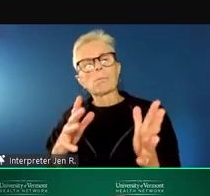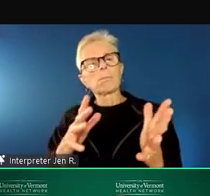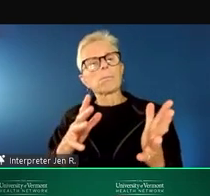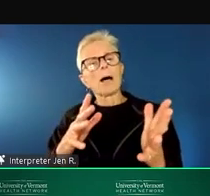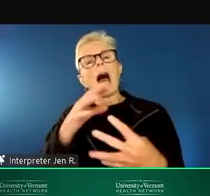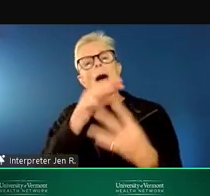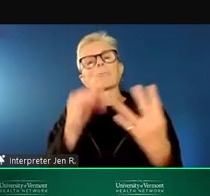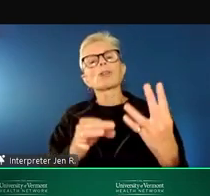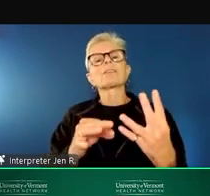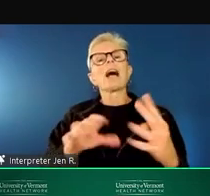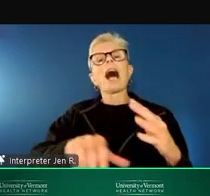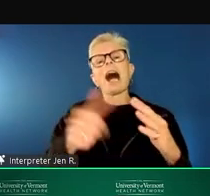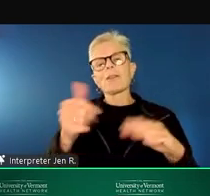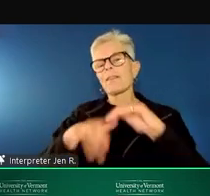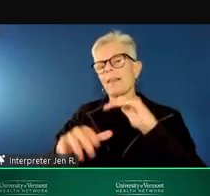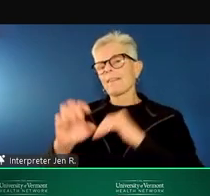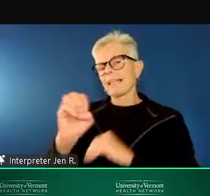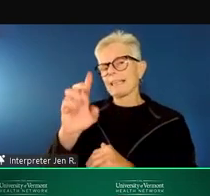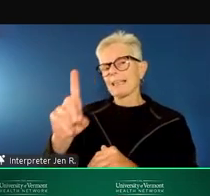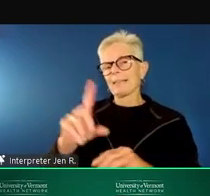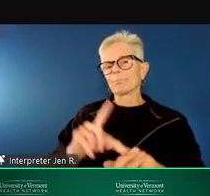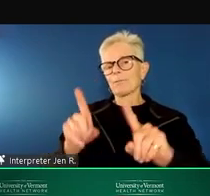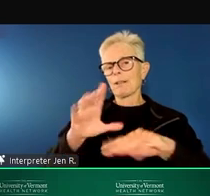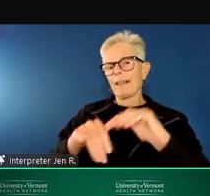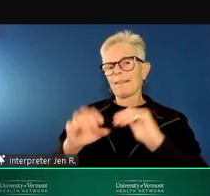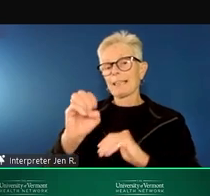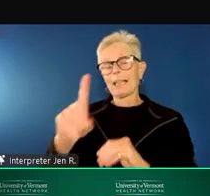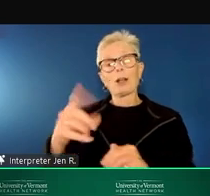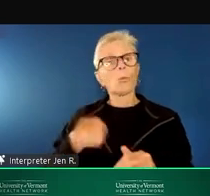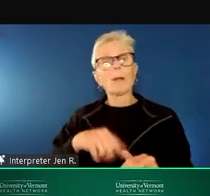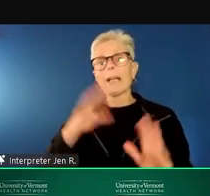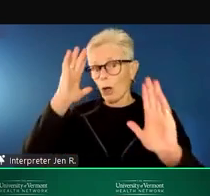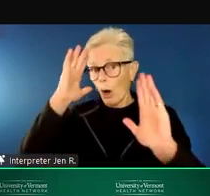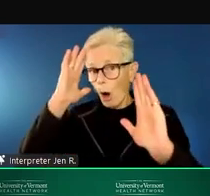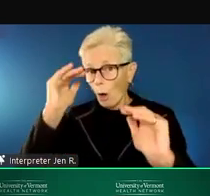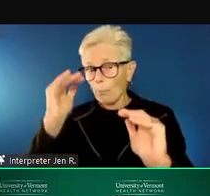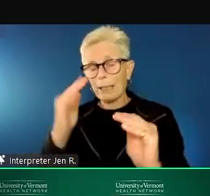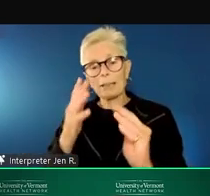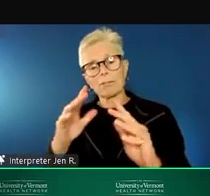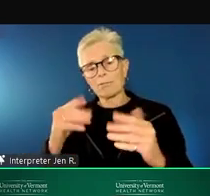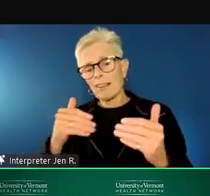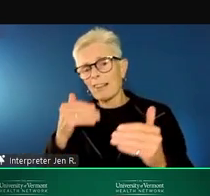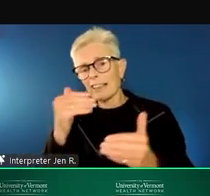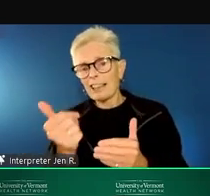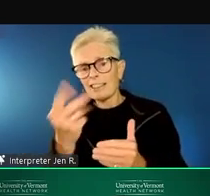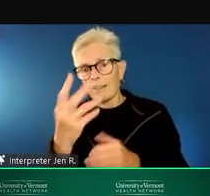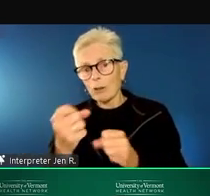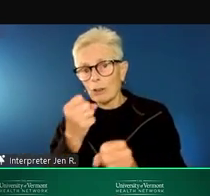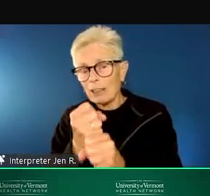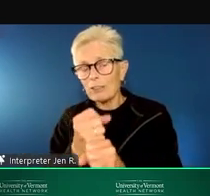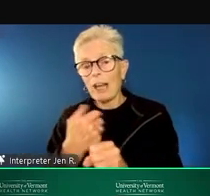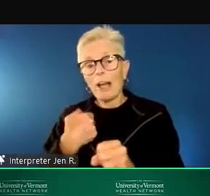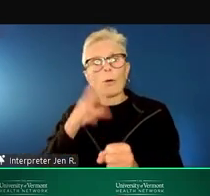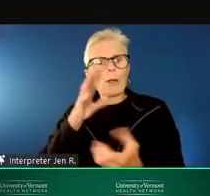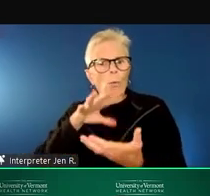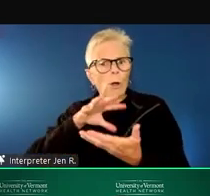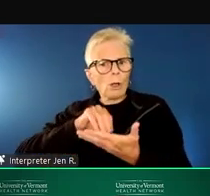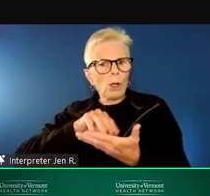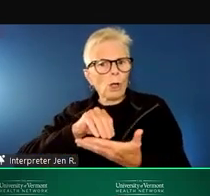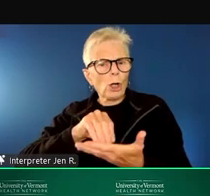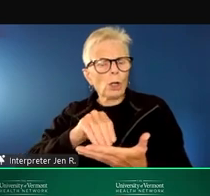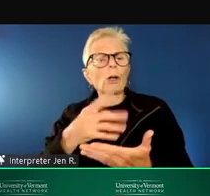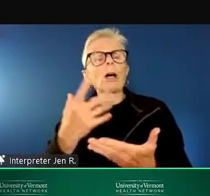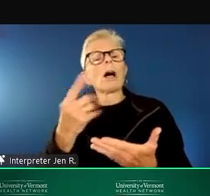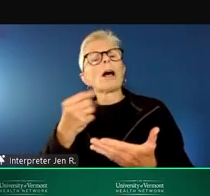department. And one of the things we genuinely hope through the next few years as that is that we learn what is best